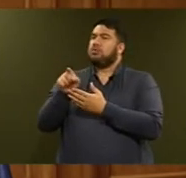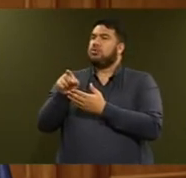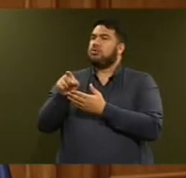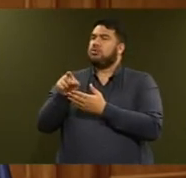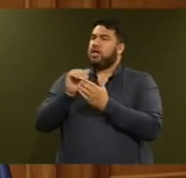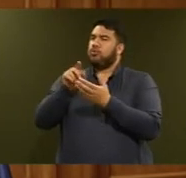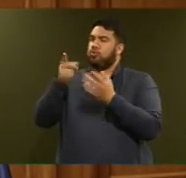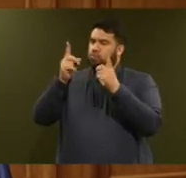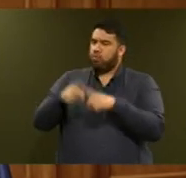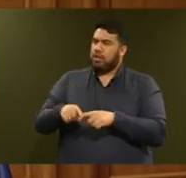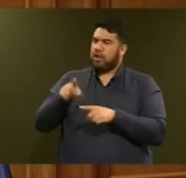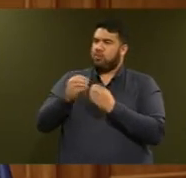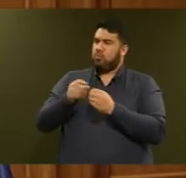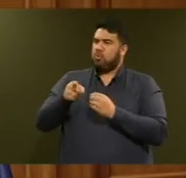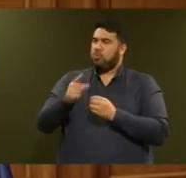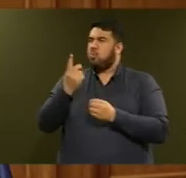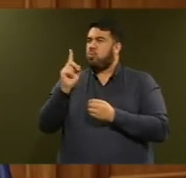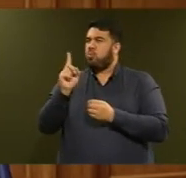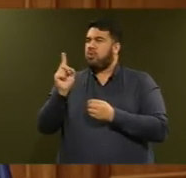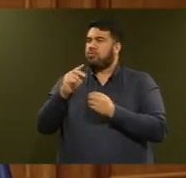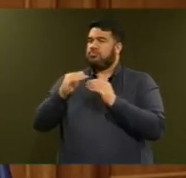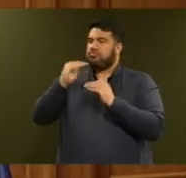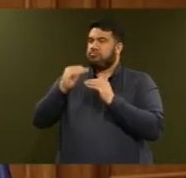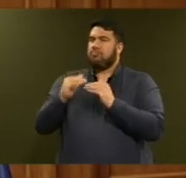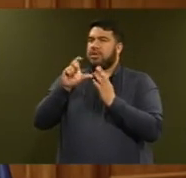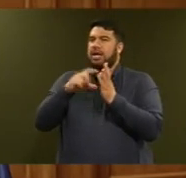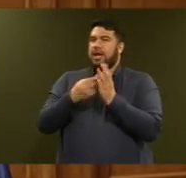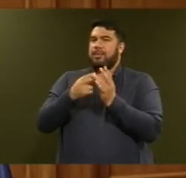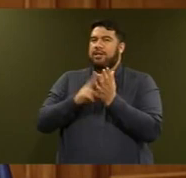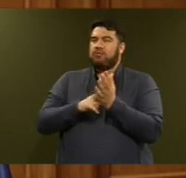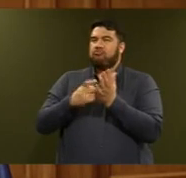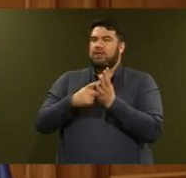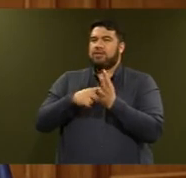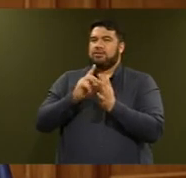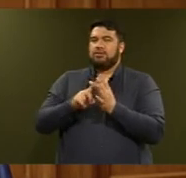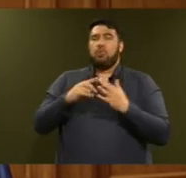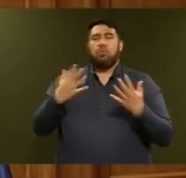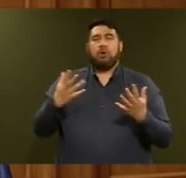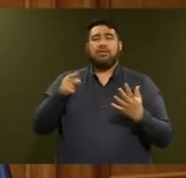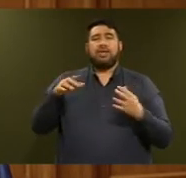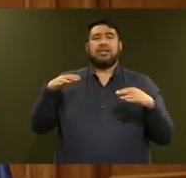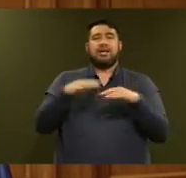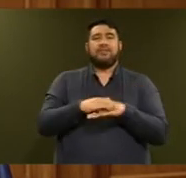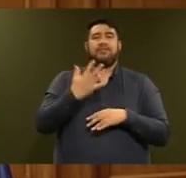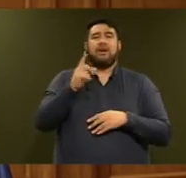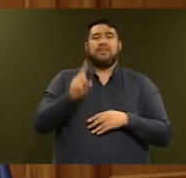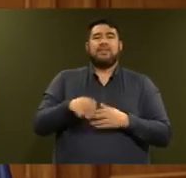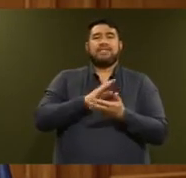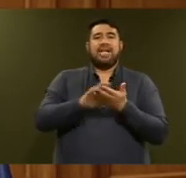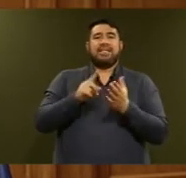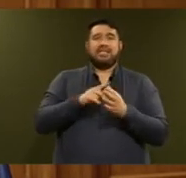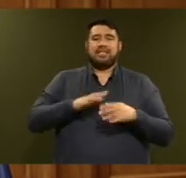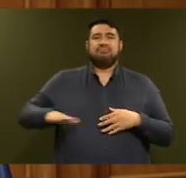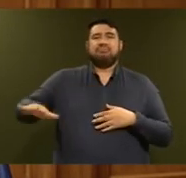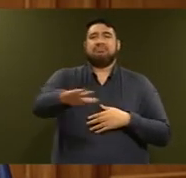The Billiontree Strategy covers the existing 500,000 hectares, value of which will be